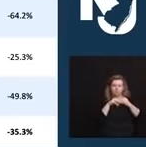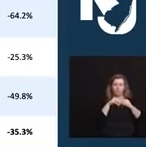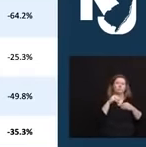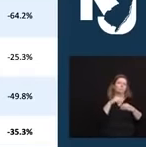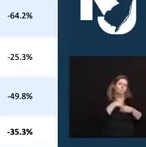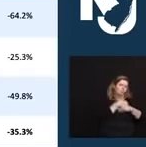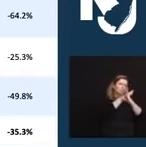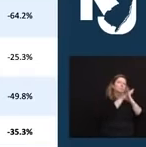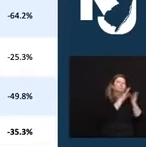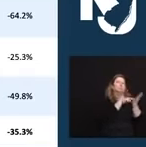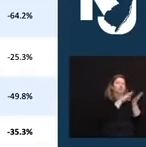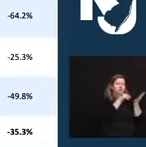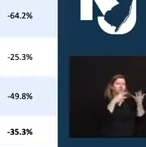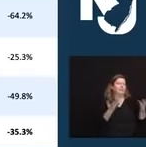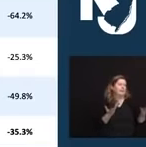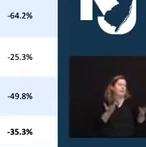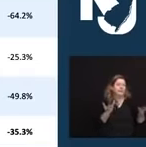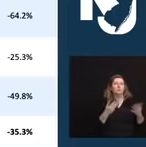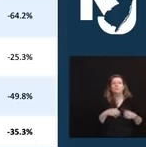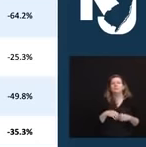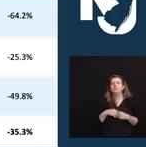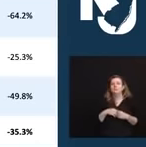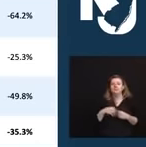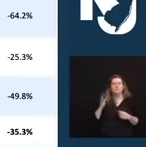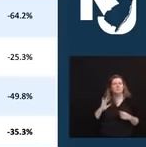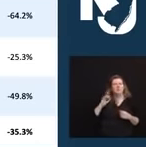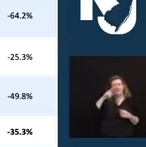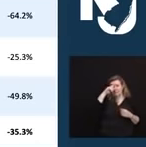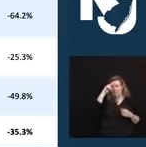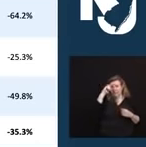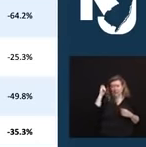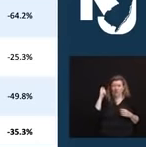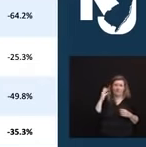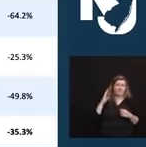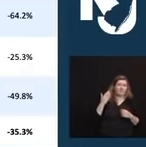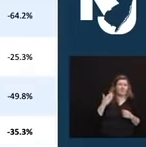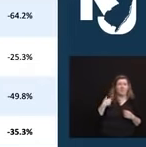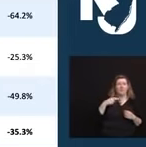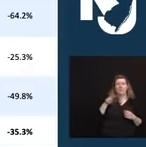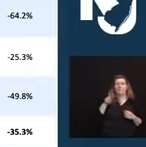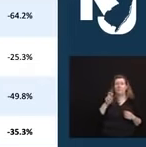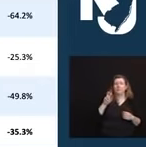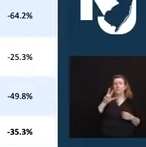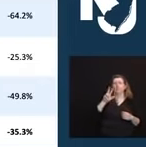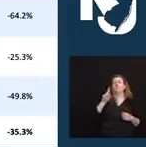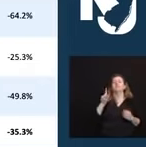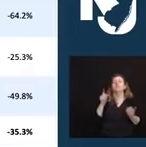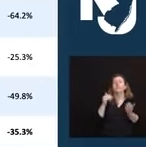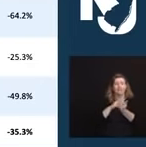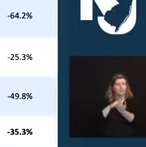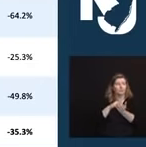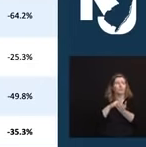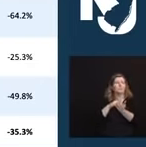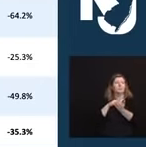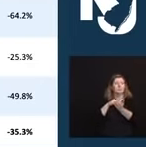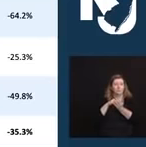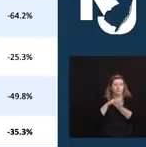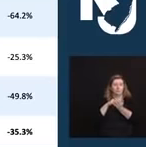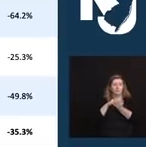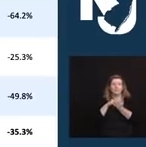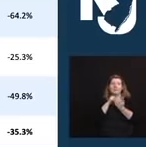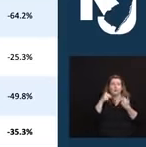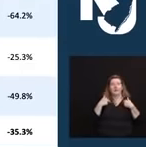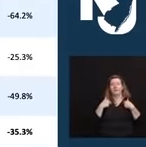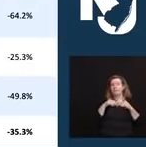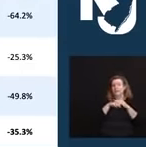that what was originally a gap estimated over the summer at roughly 231,000 students, that's that now down to 9